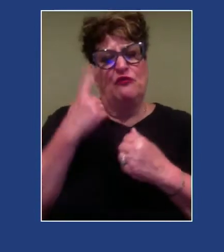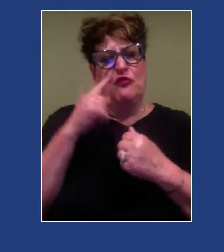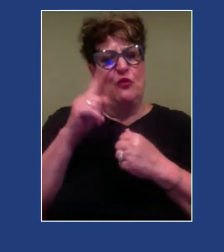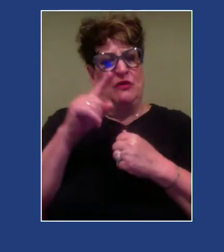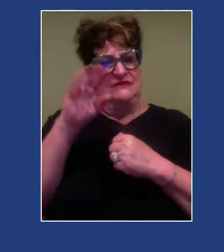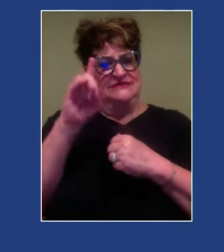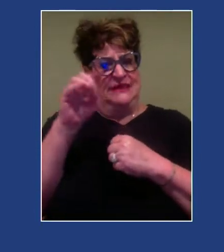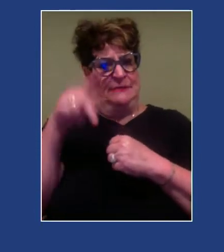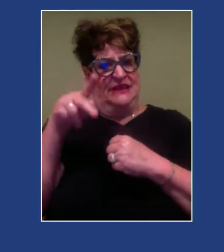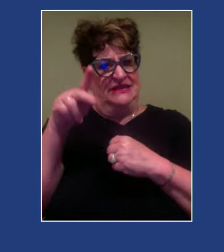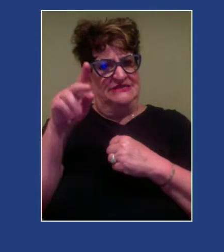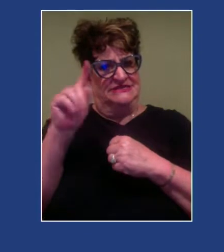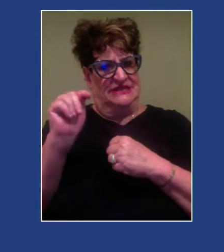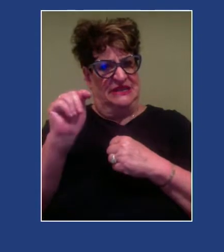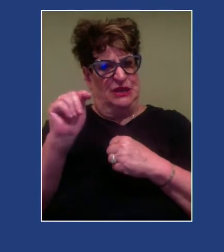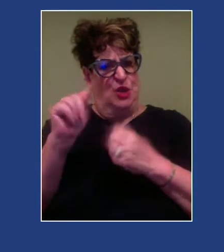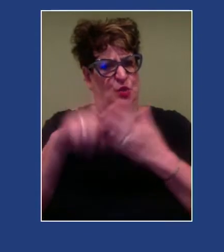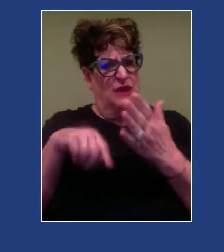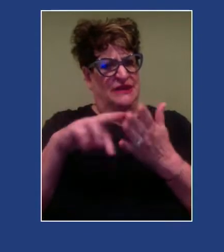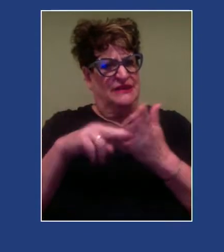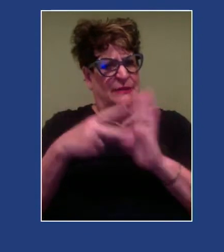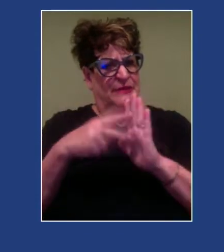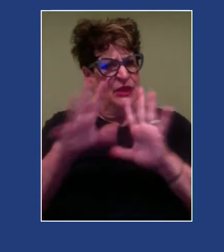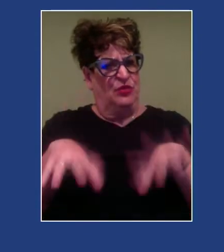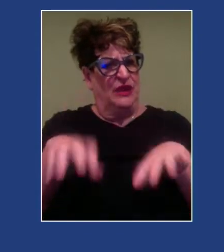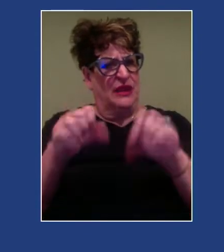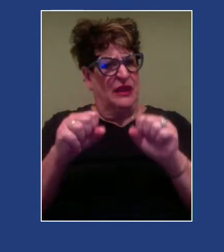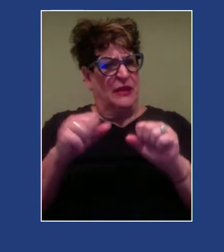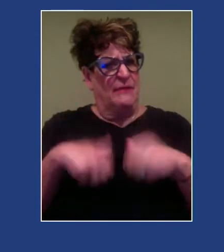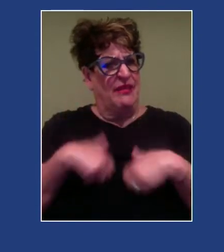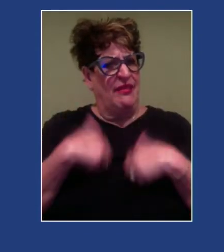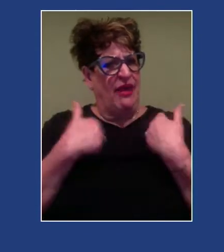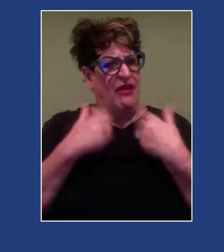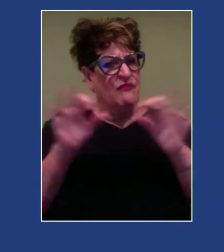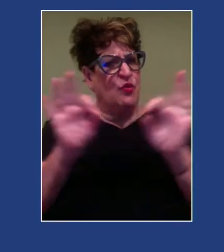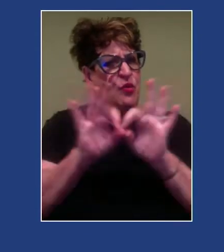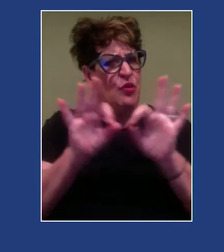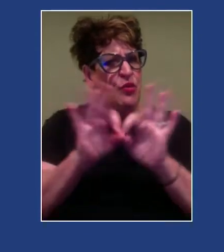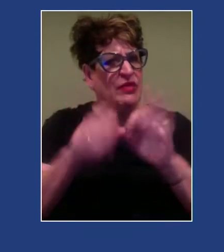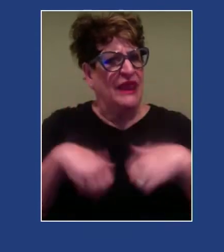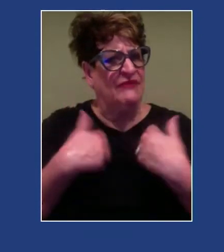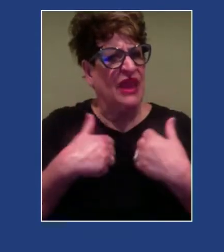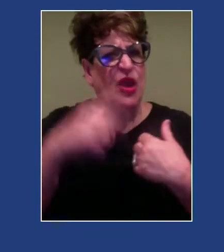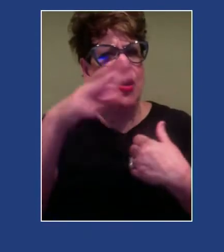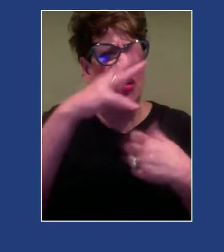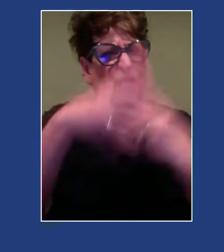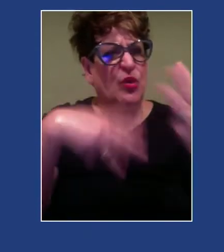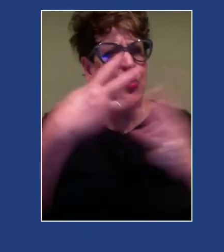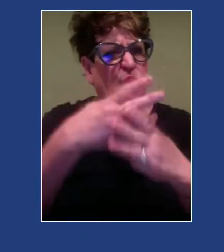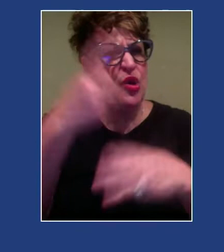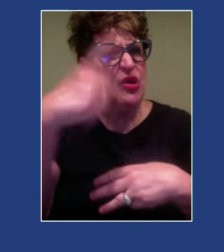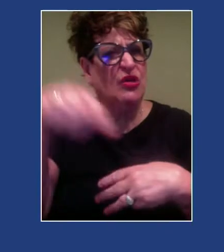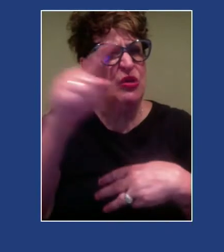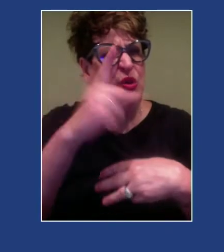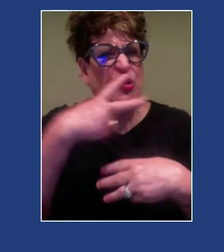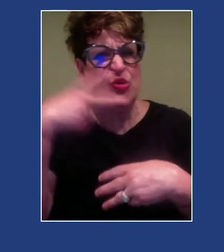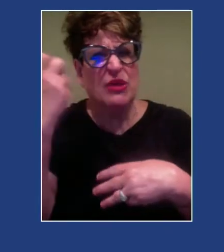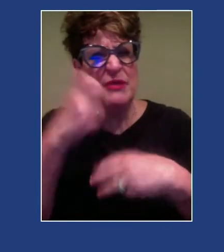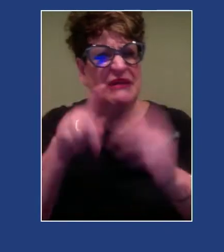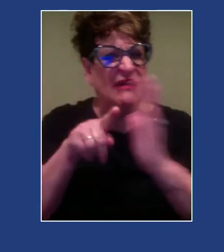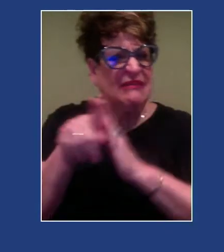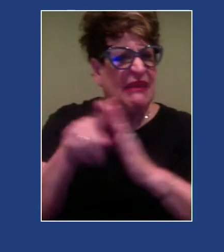what does it mean to reclaim a life worth living in a world that's hell bent on exploiting, criminalizing, and killing you?